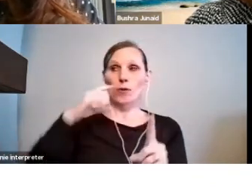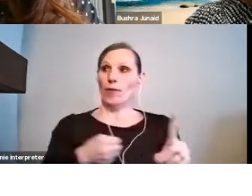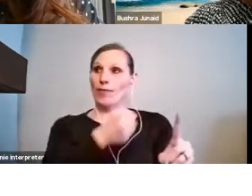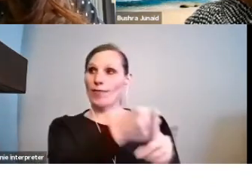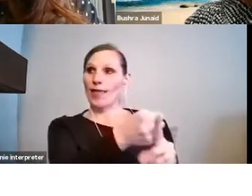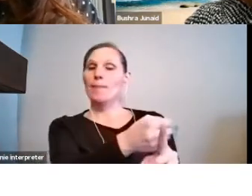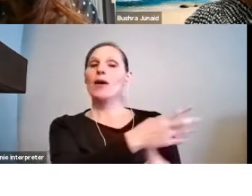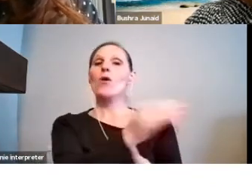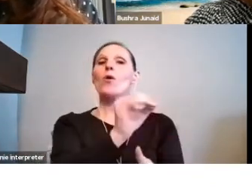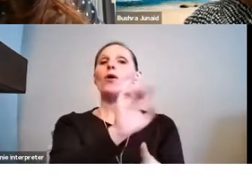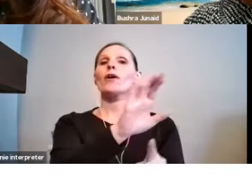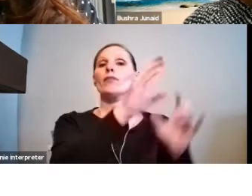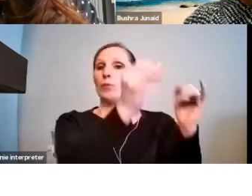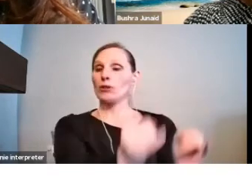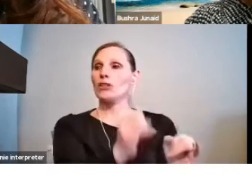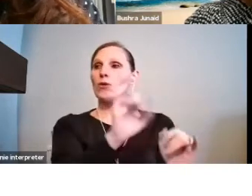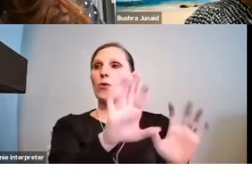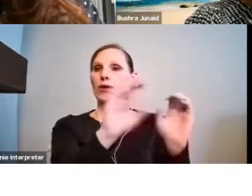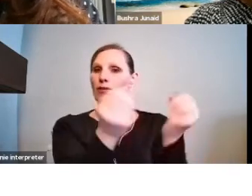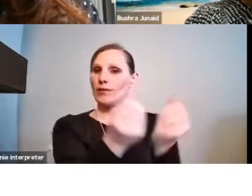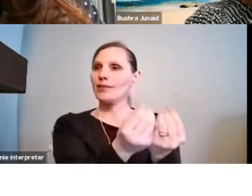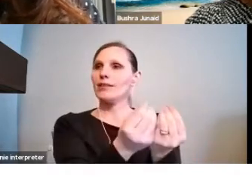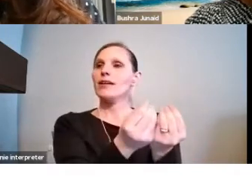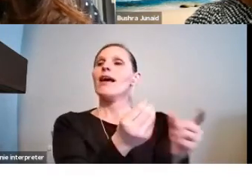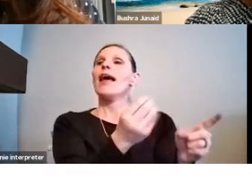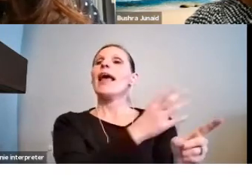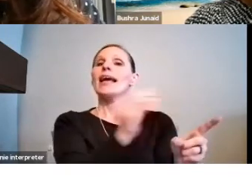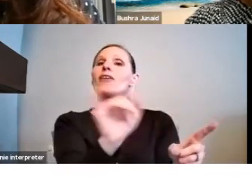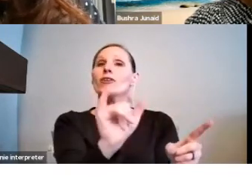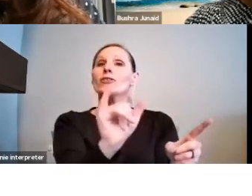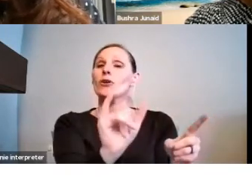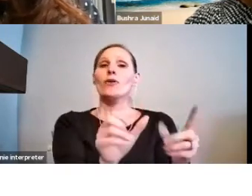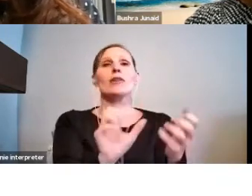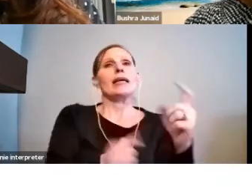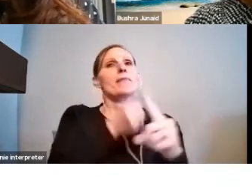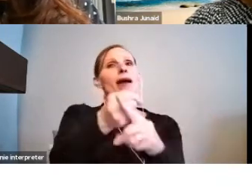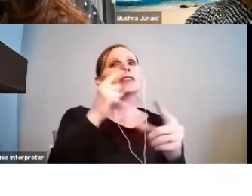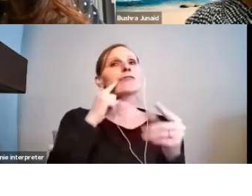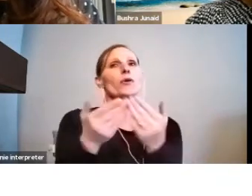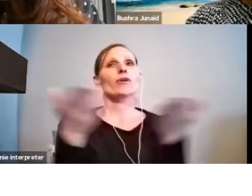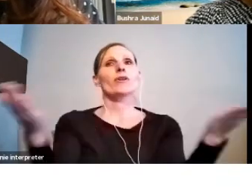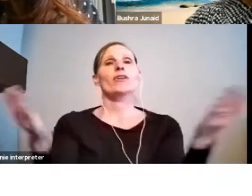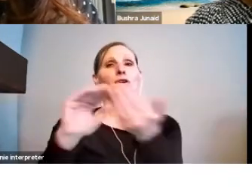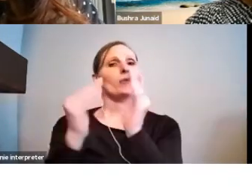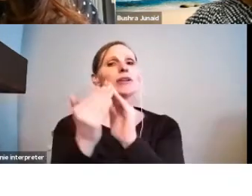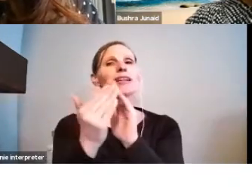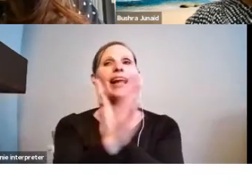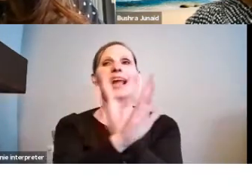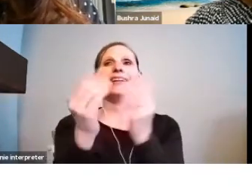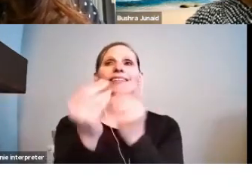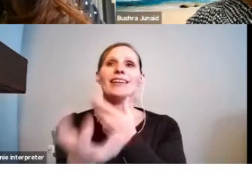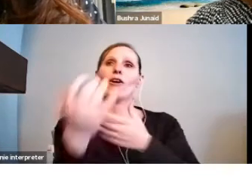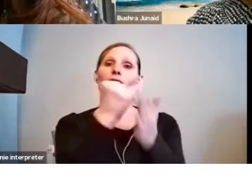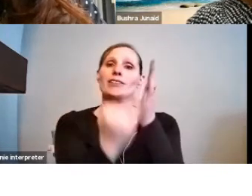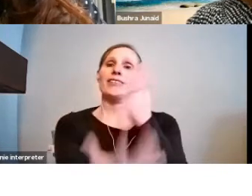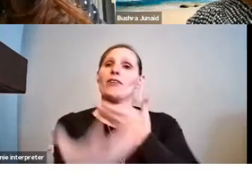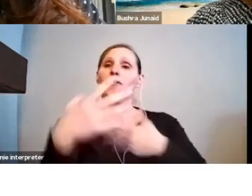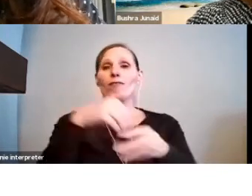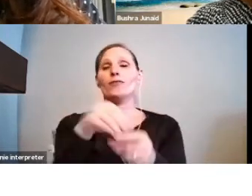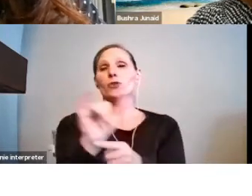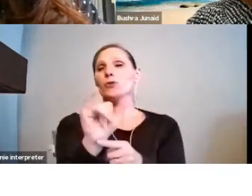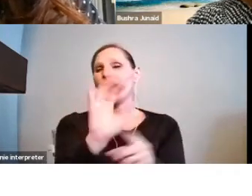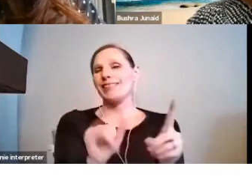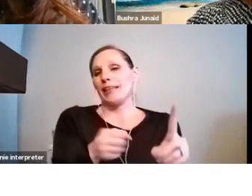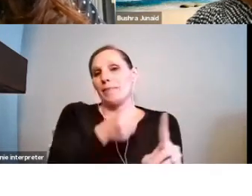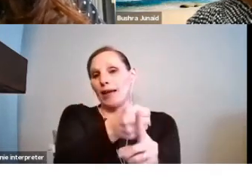organizations applied, as well as for the communities and artists involved in your project. We